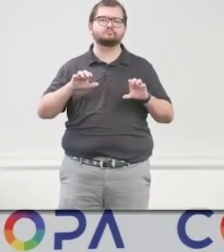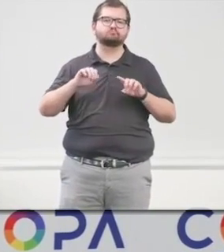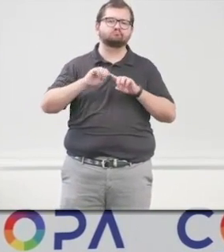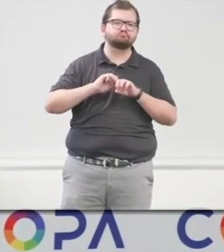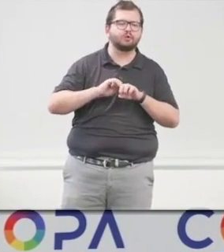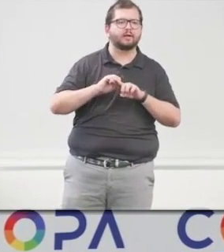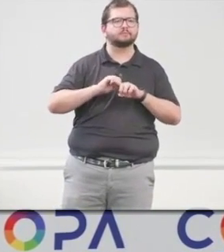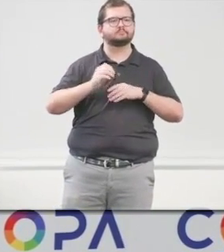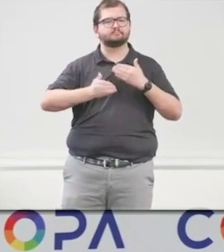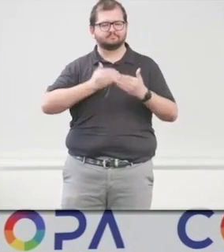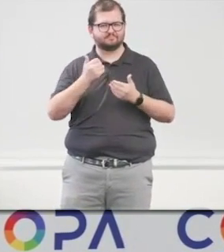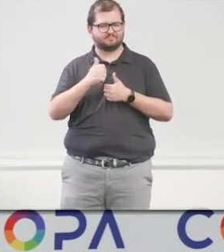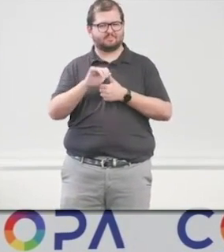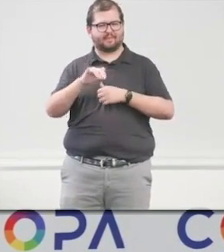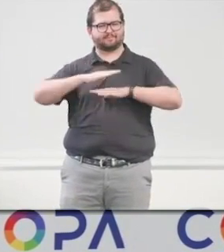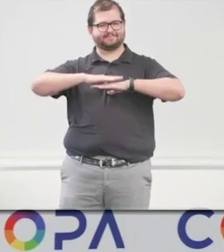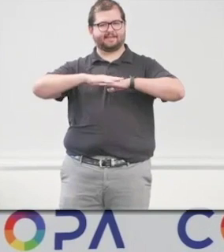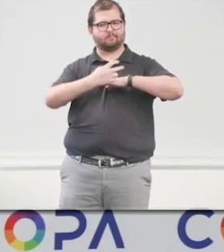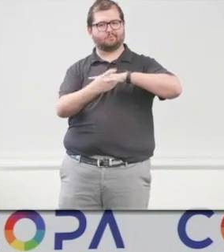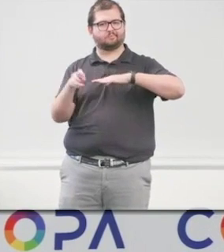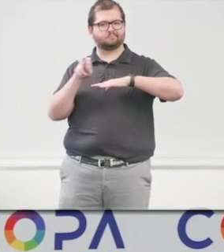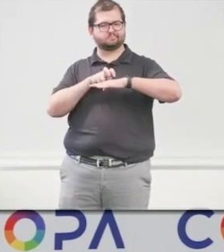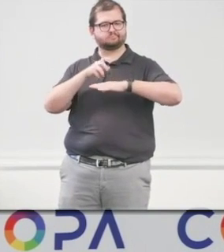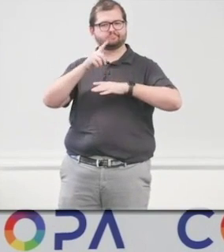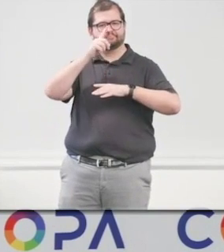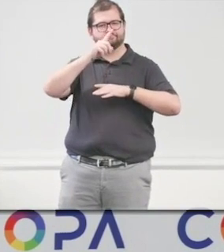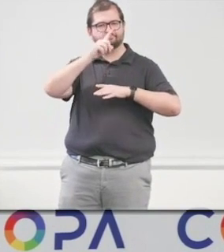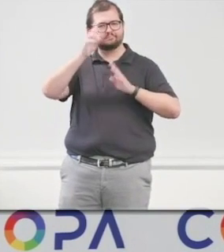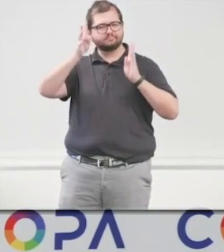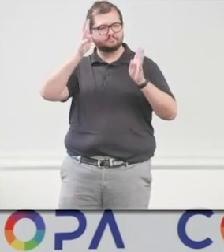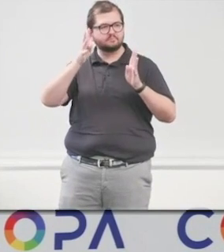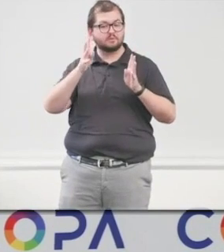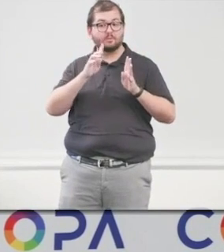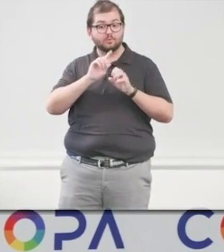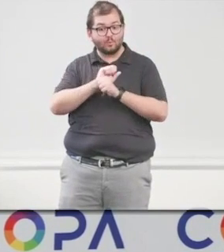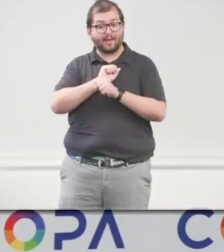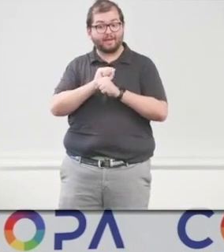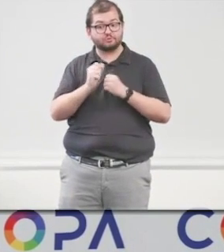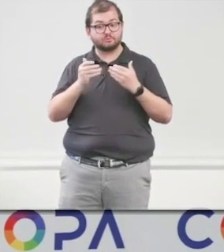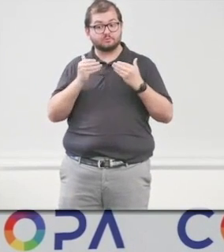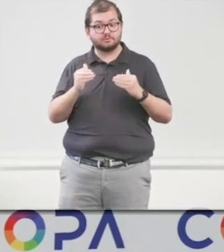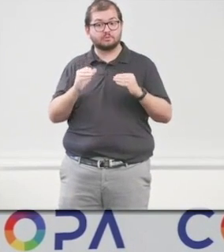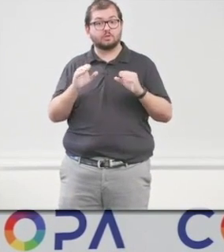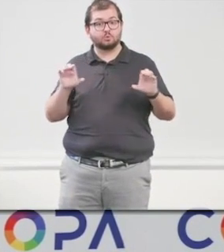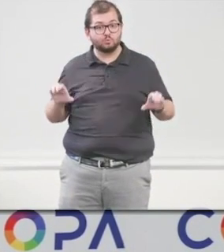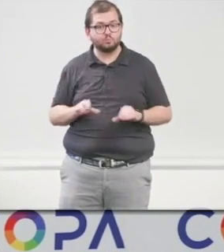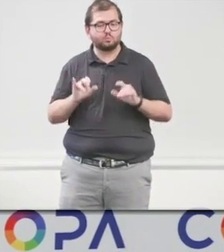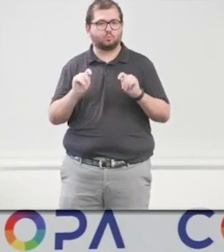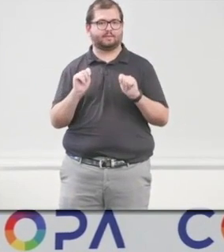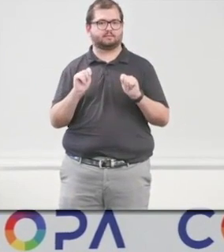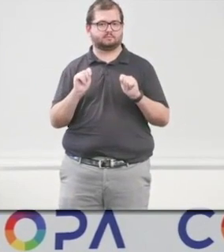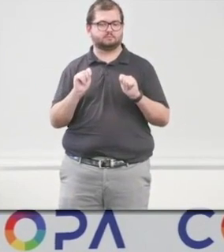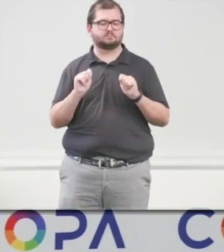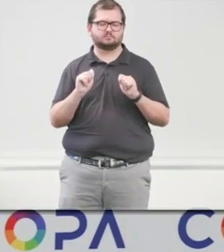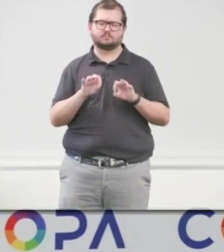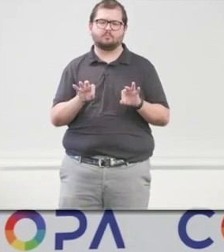Jerry talked about tabletop exercises, actually getting out and doing whatever you're preaching is important. And we've